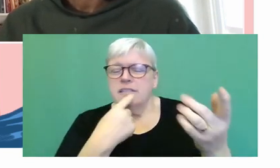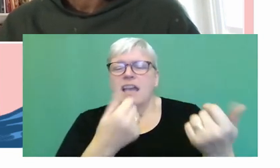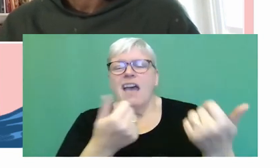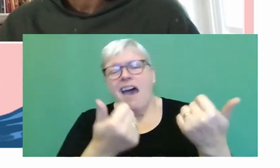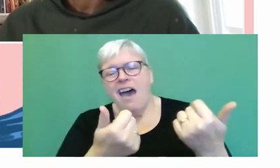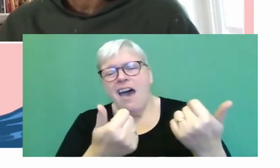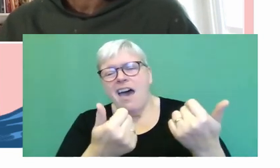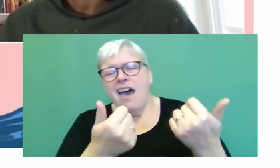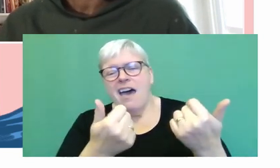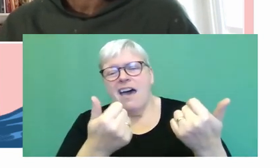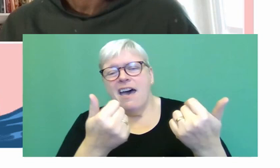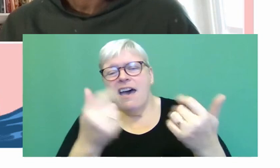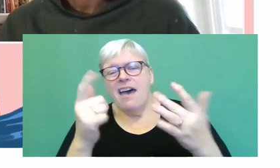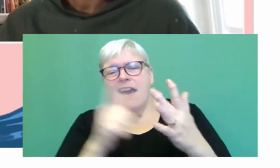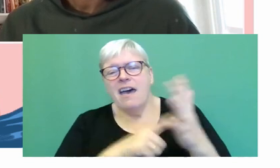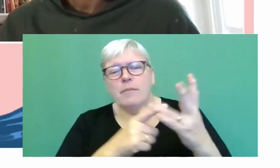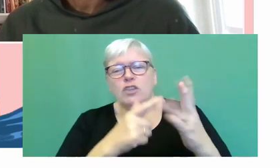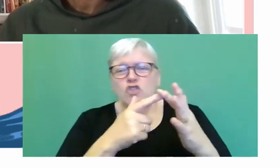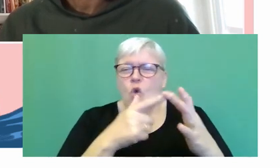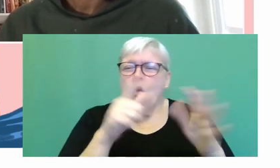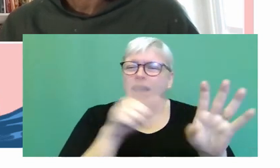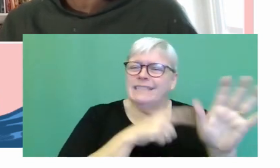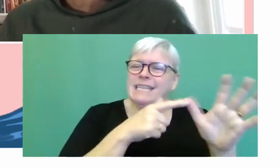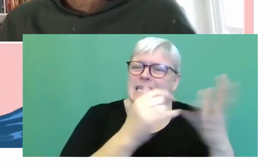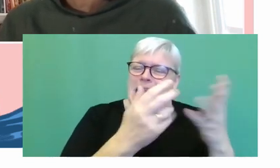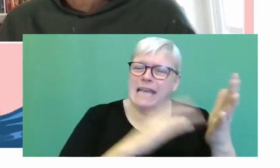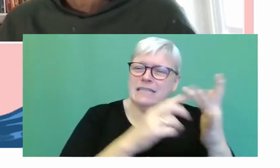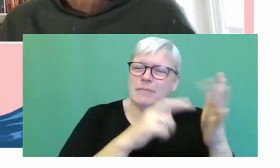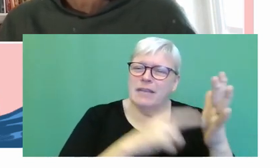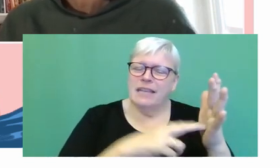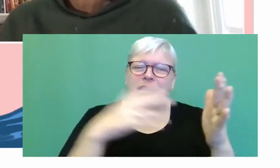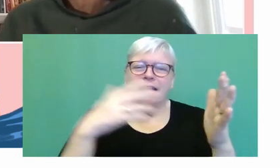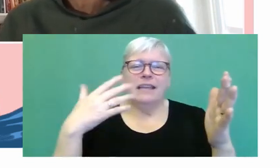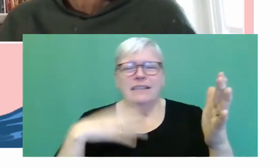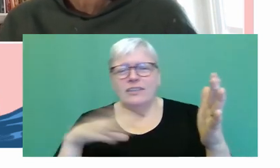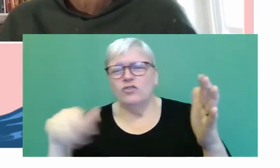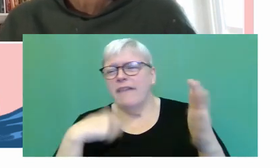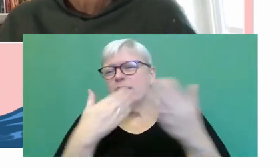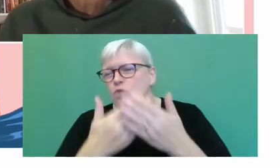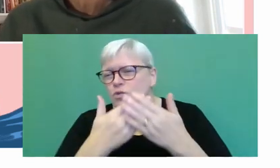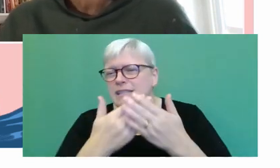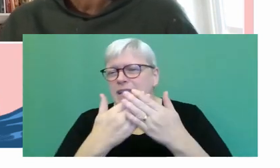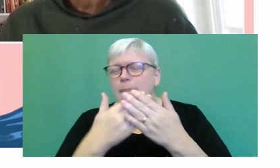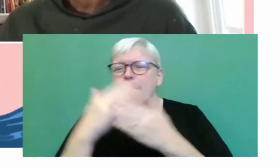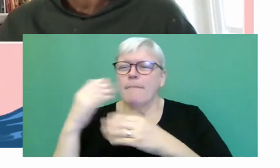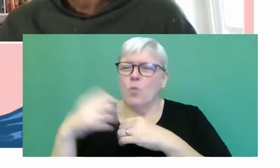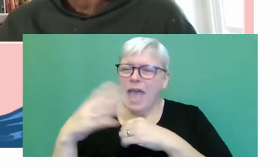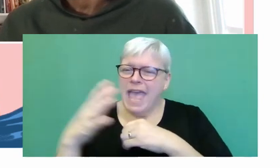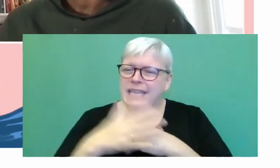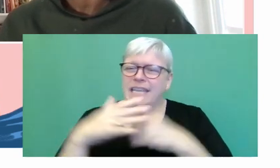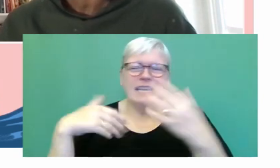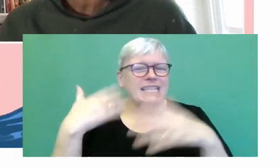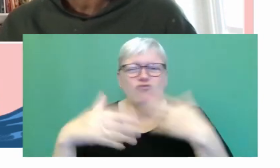Jo and, Jo and Yasmin need to have a Muslim ceremony, that sort of thing, know, that sort of slightly exoticising